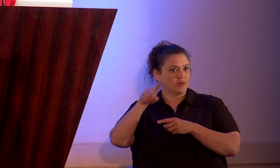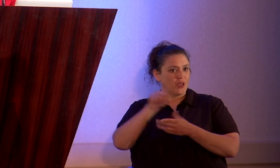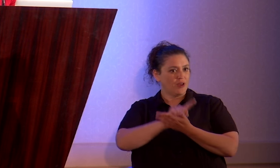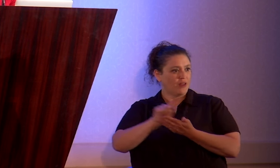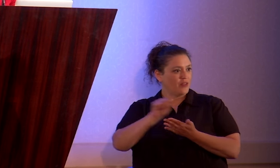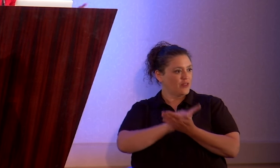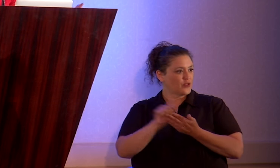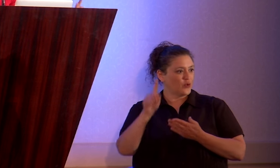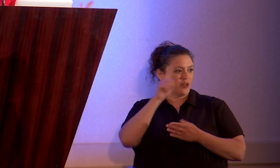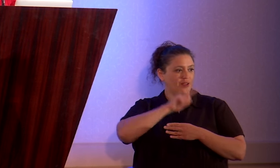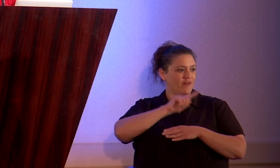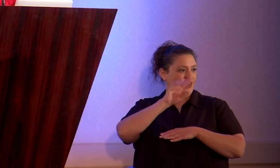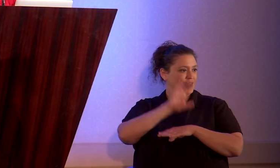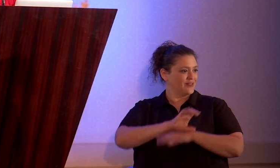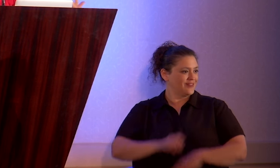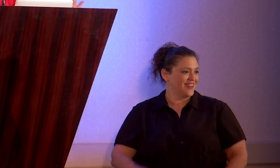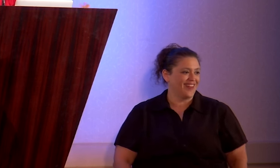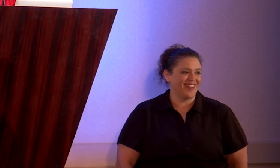farce.